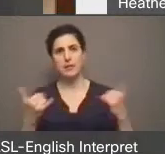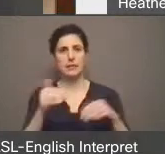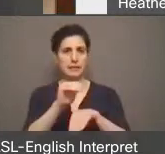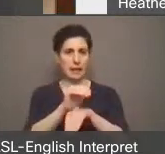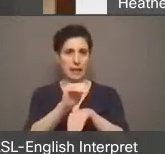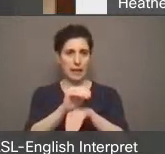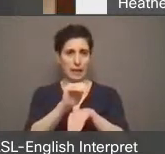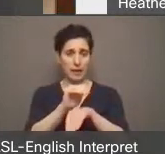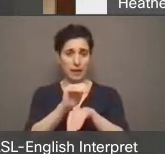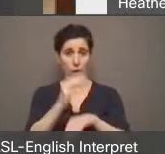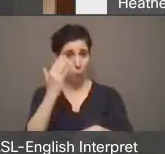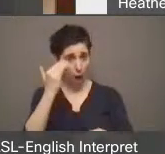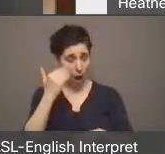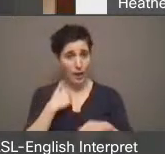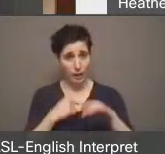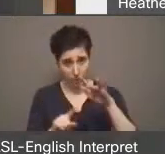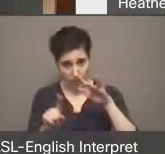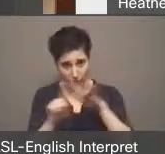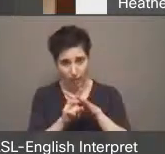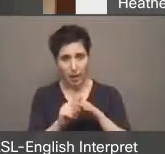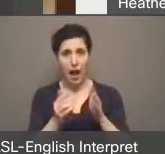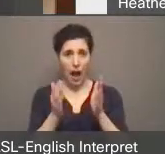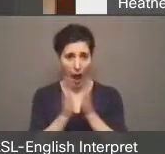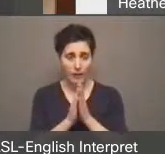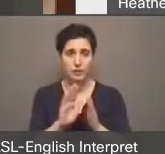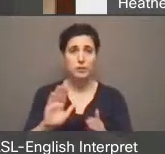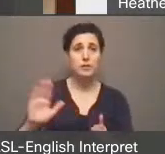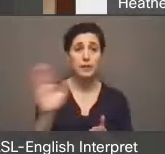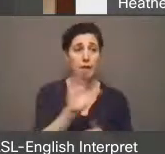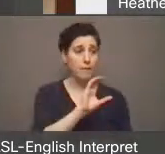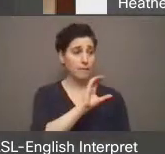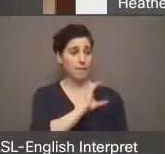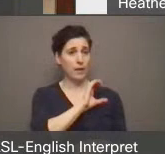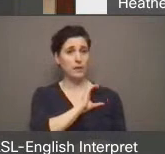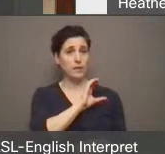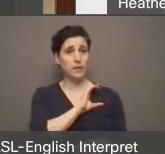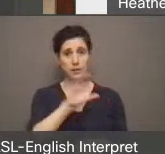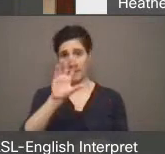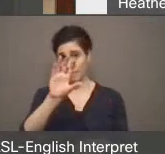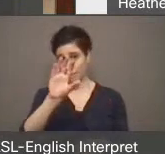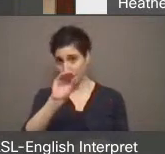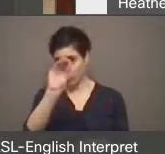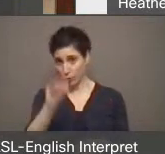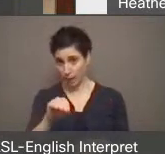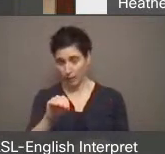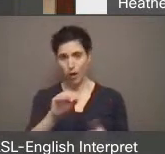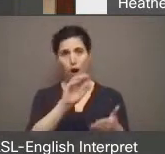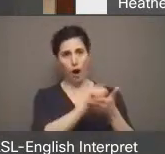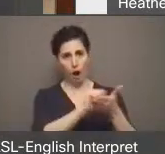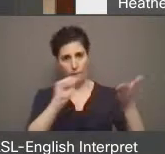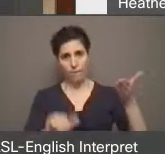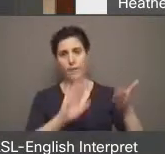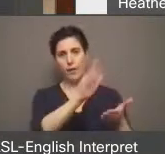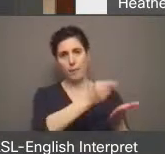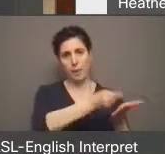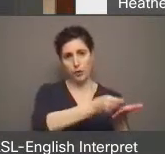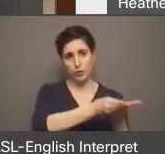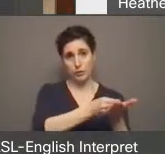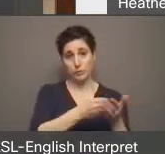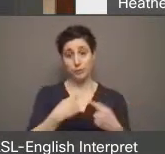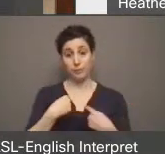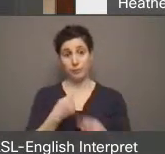you in person to defund the Toronto Police Services by 50%. Between 2009